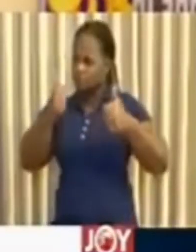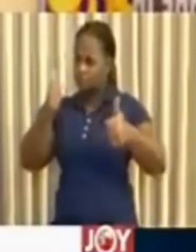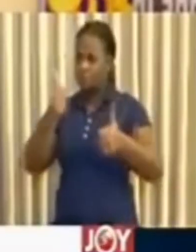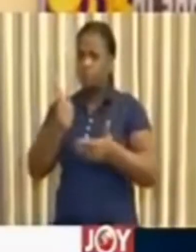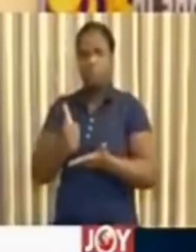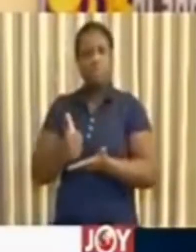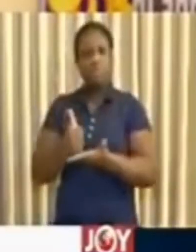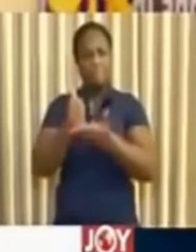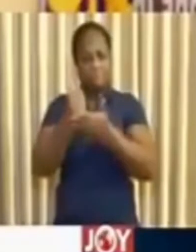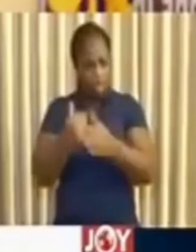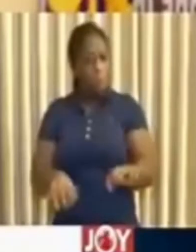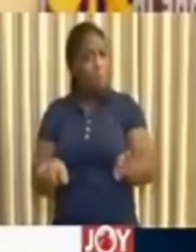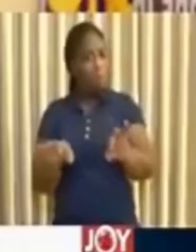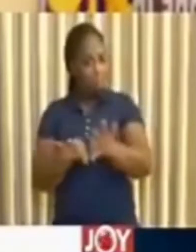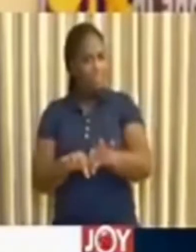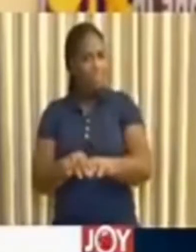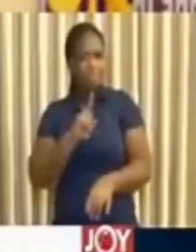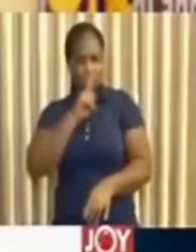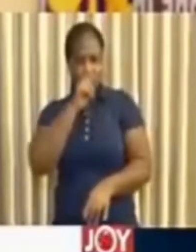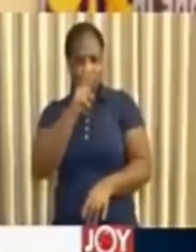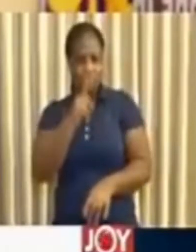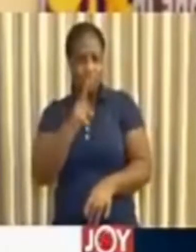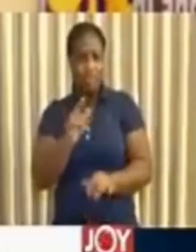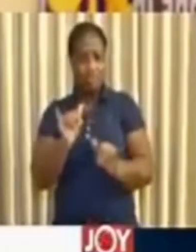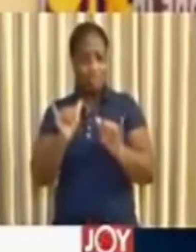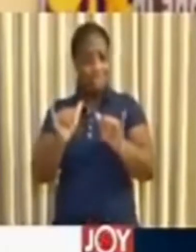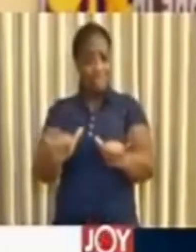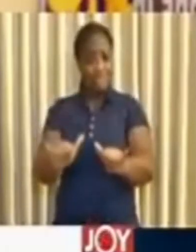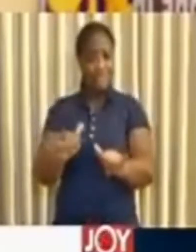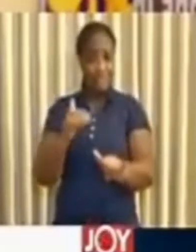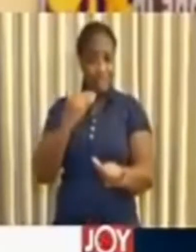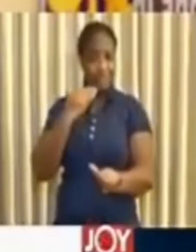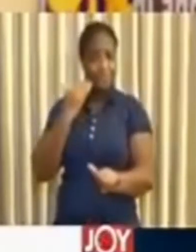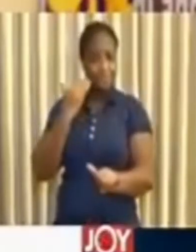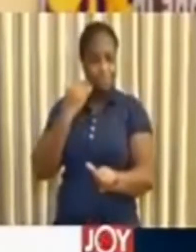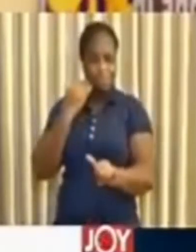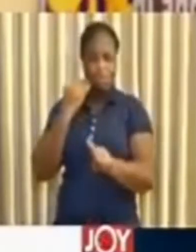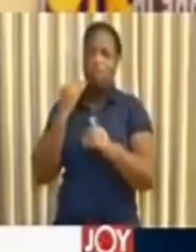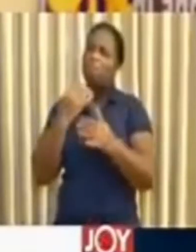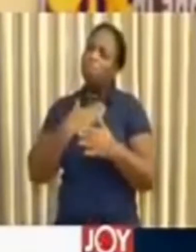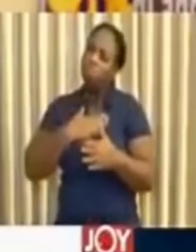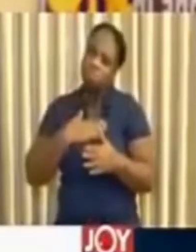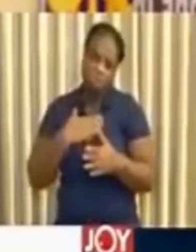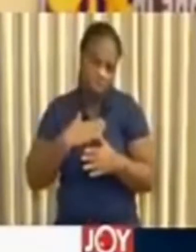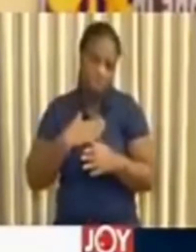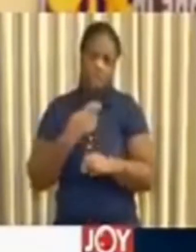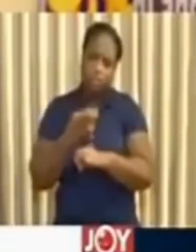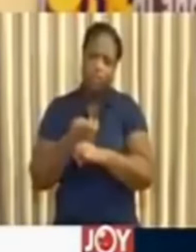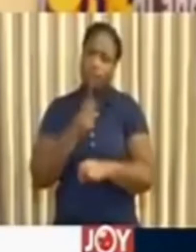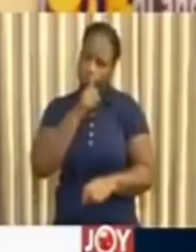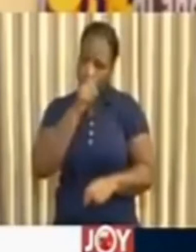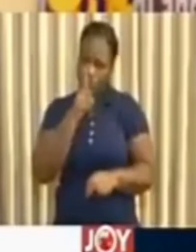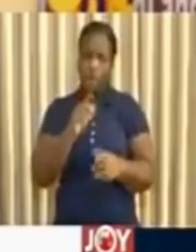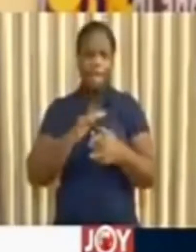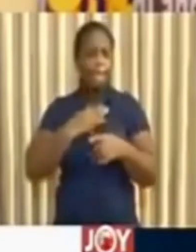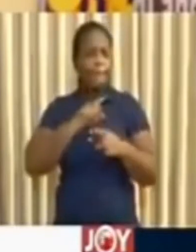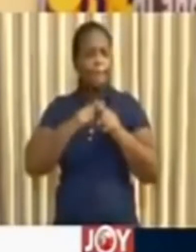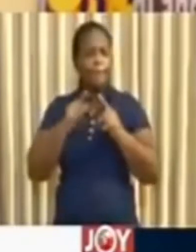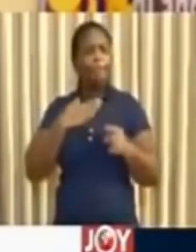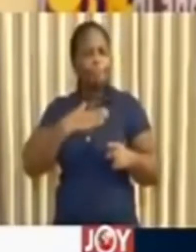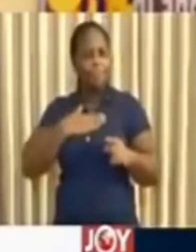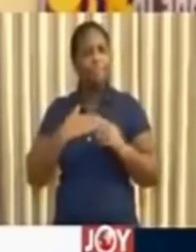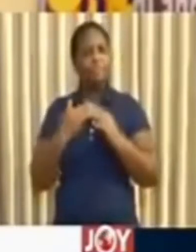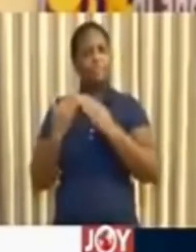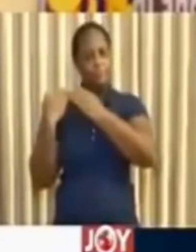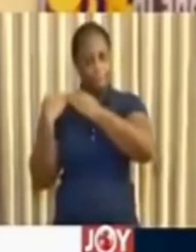It is important that we stay the course and bear with the difficulties that come with it. The